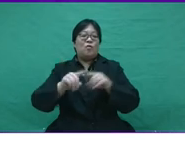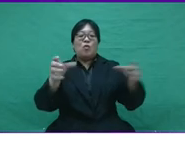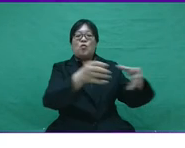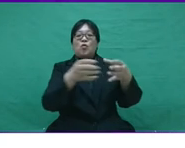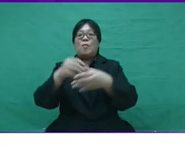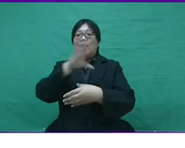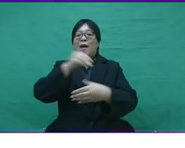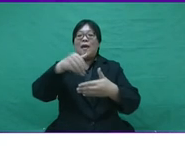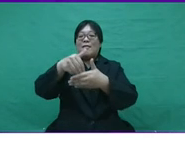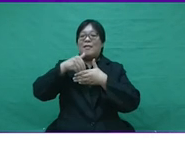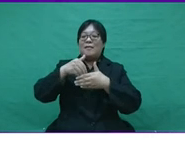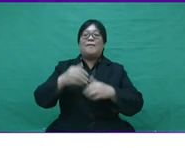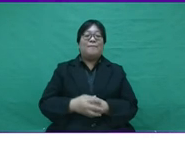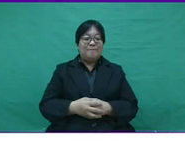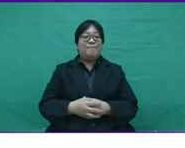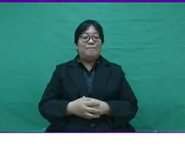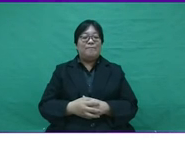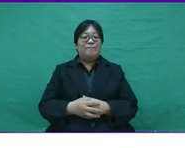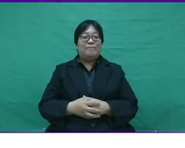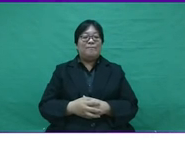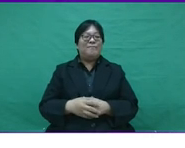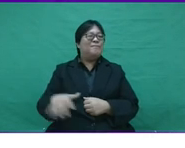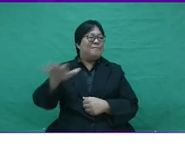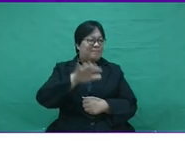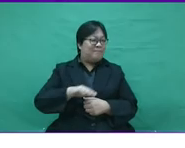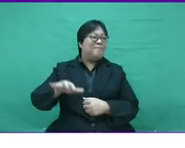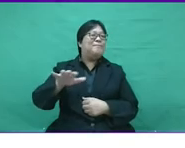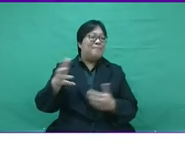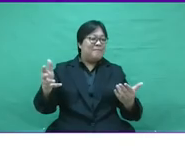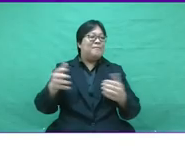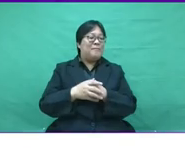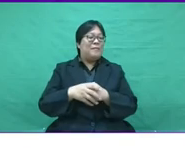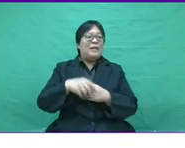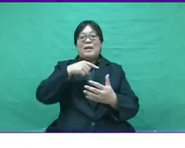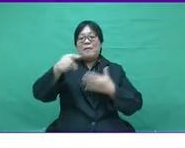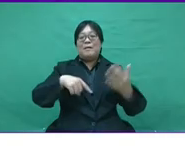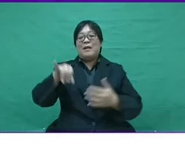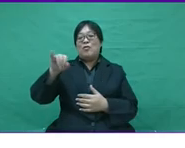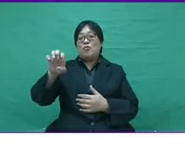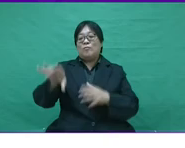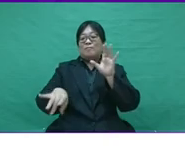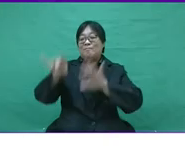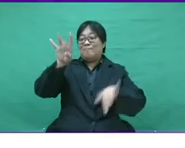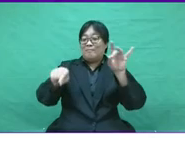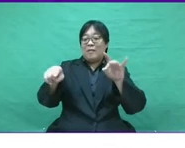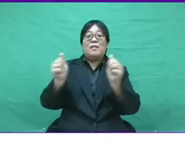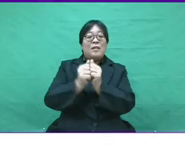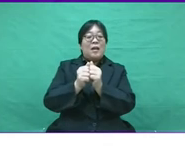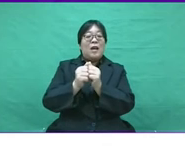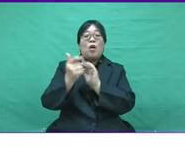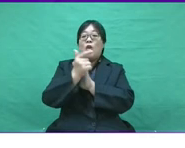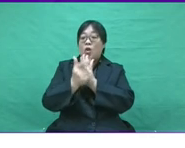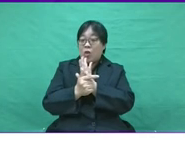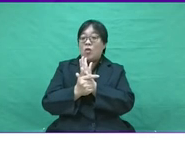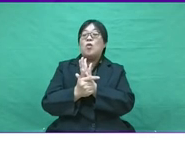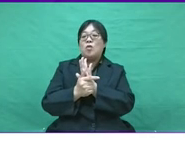SME by introducing several groupings and incentives. Almost among